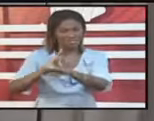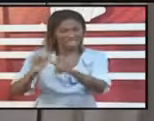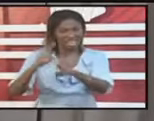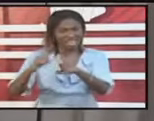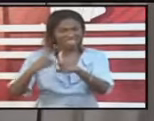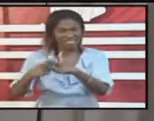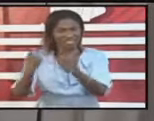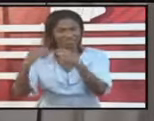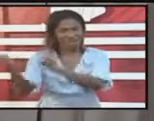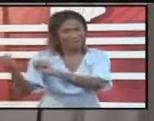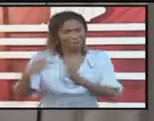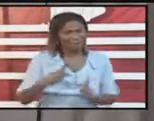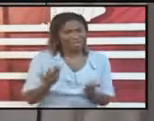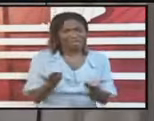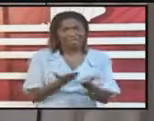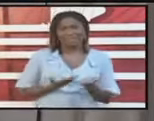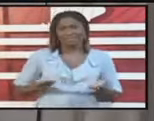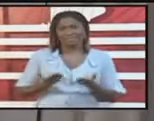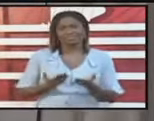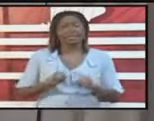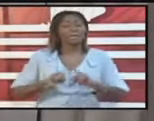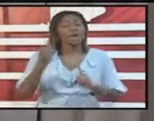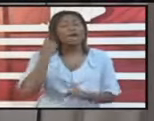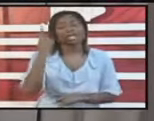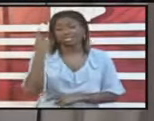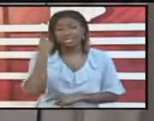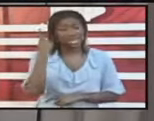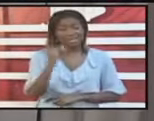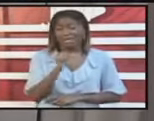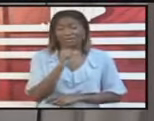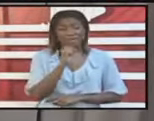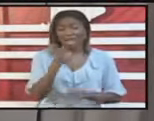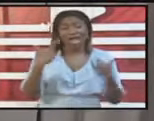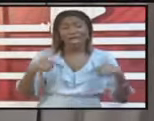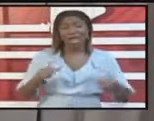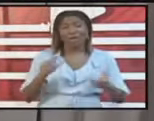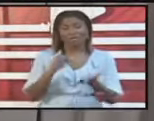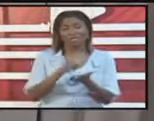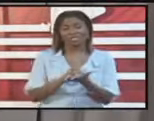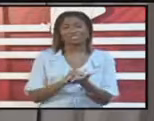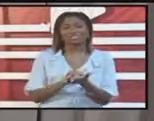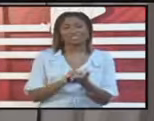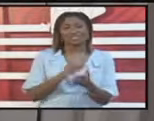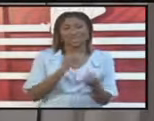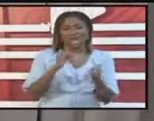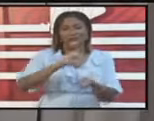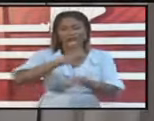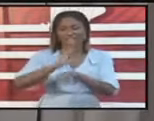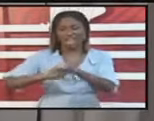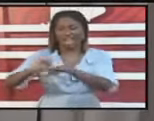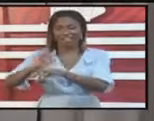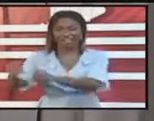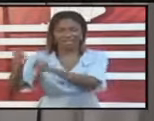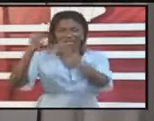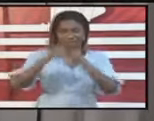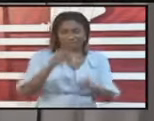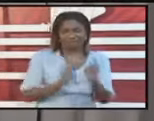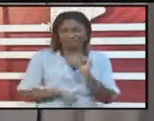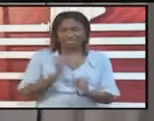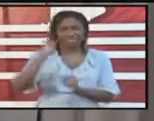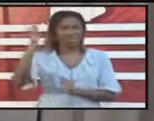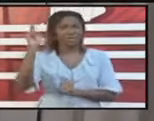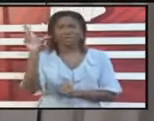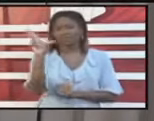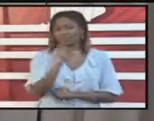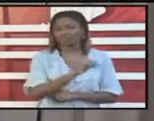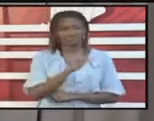up to make their way there. But understand it's not going to be allowed as an immediate jumping point and launching pad into Trinidad